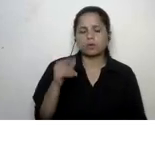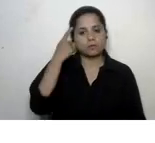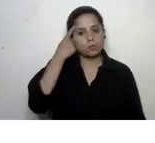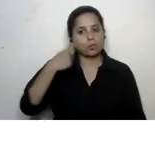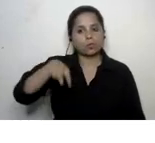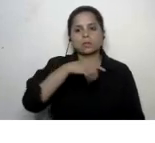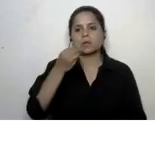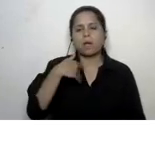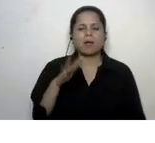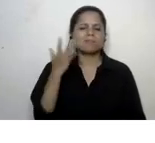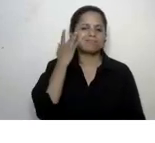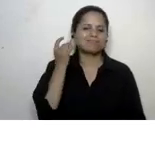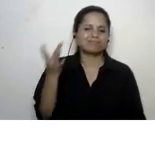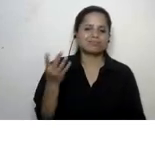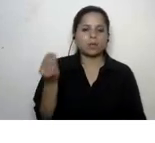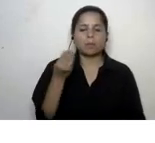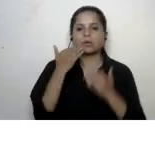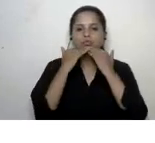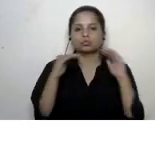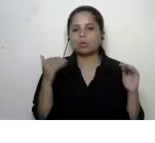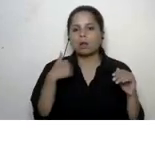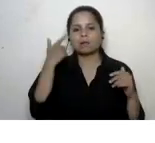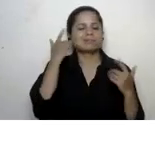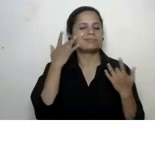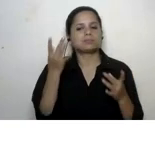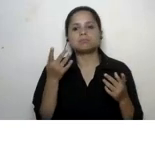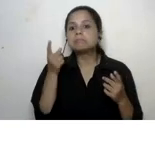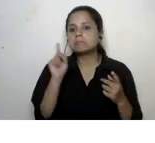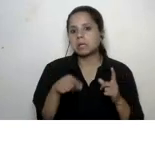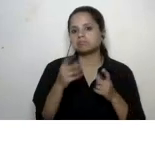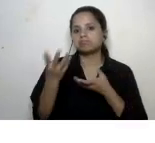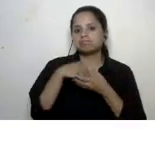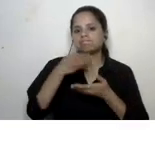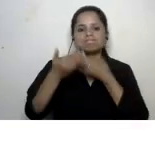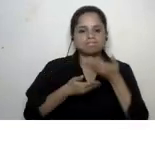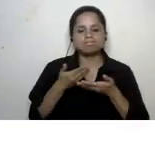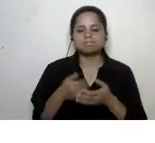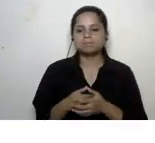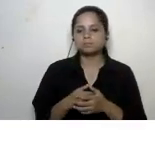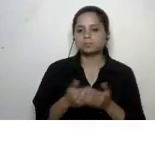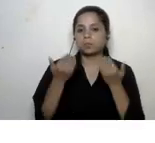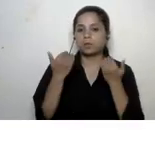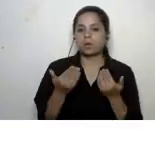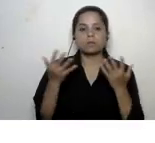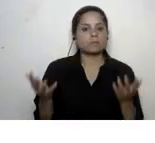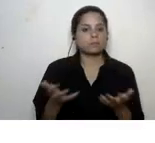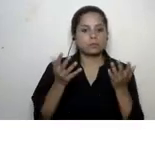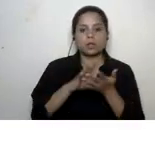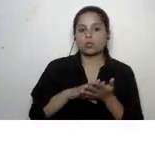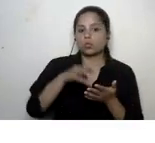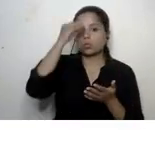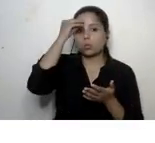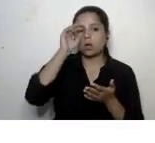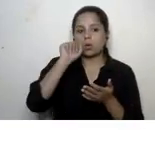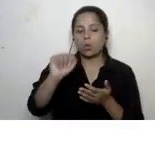we sometimes ignore when it comes to our students now encourage learners to develop